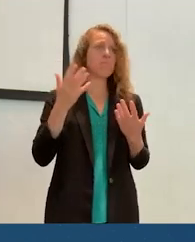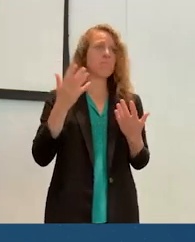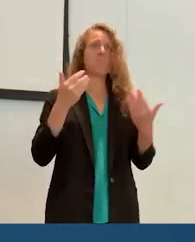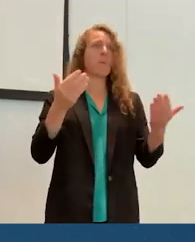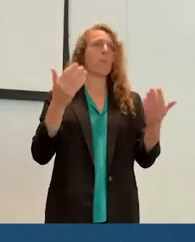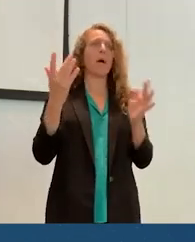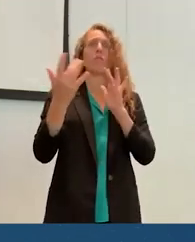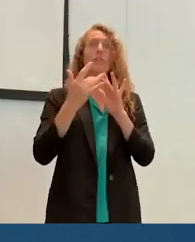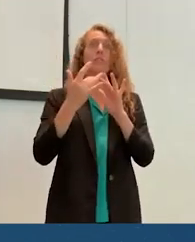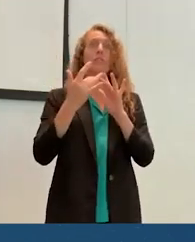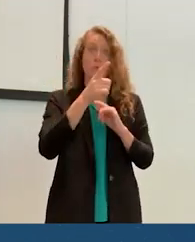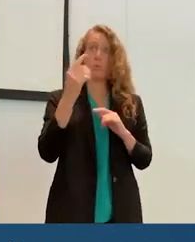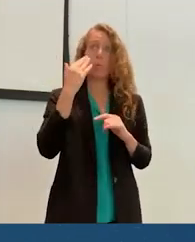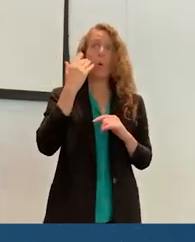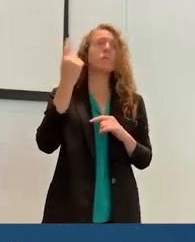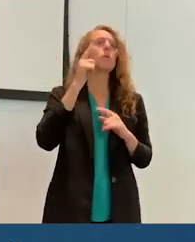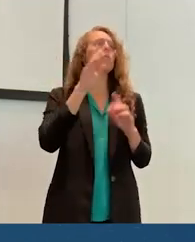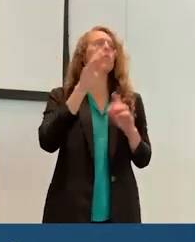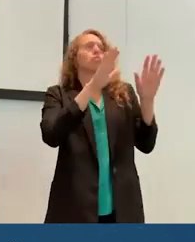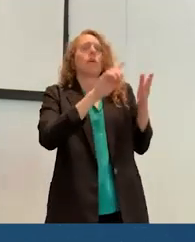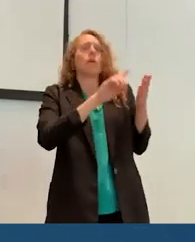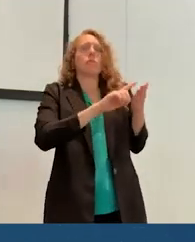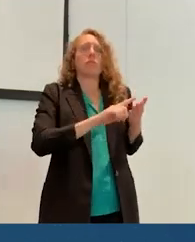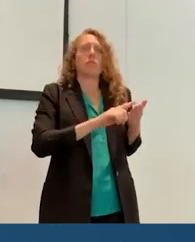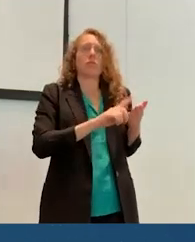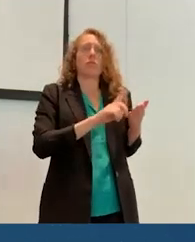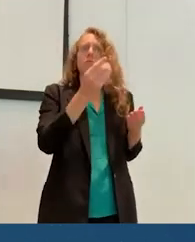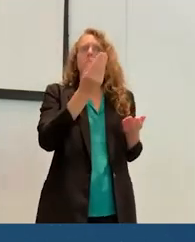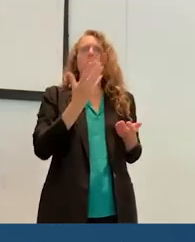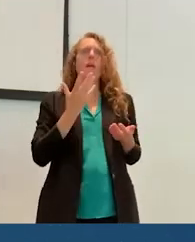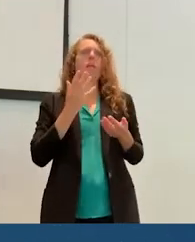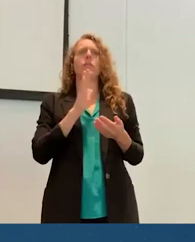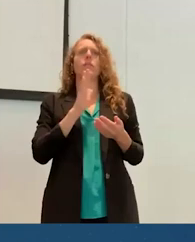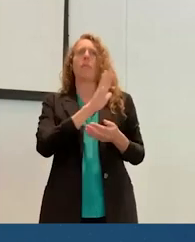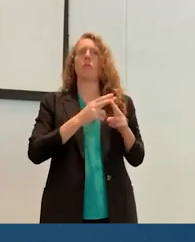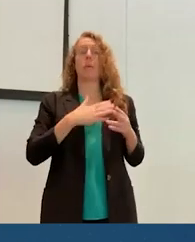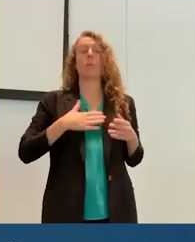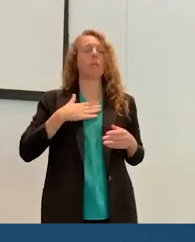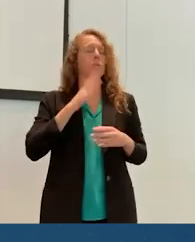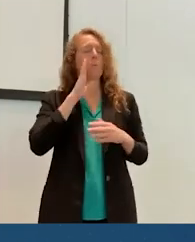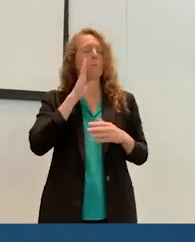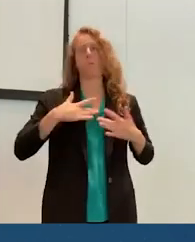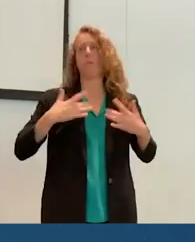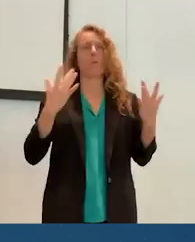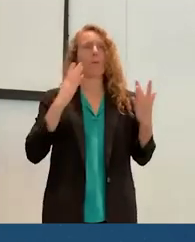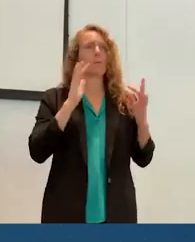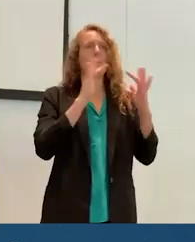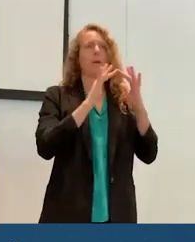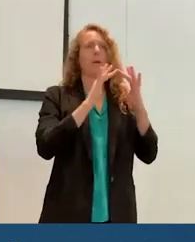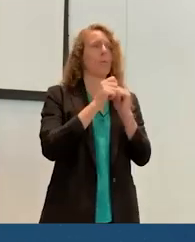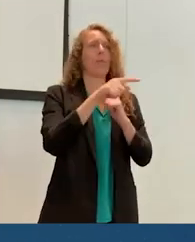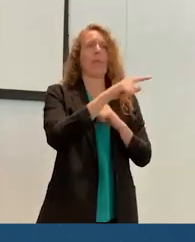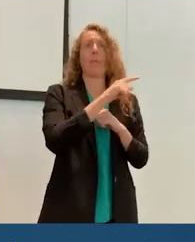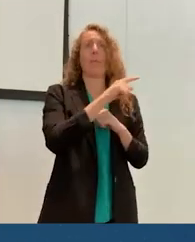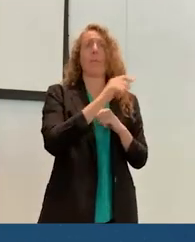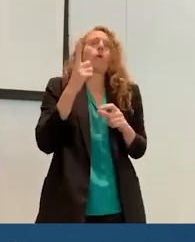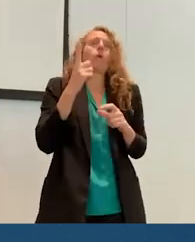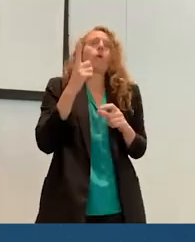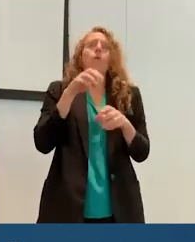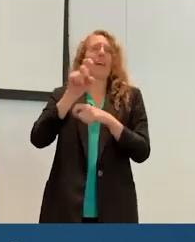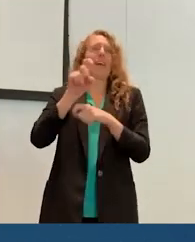research in this area that, that we should be sharing, uh, send them our way. Cause we'll be happy to connect to anyone, everyone that's working on XR accessibility. Yes.